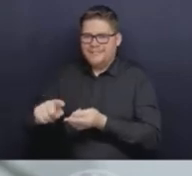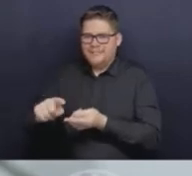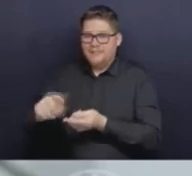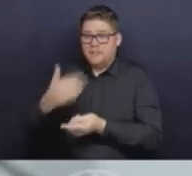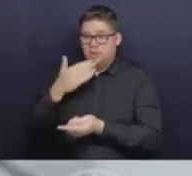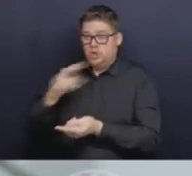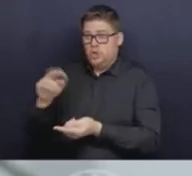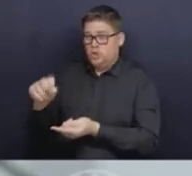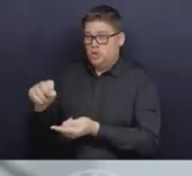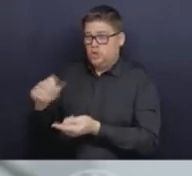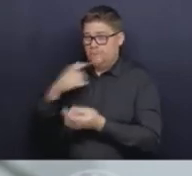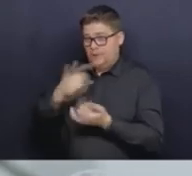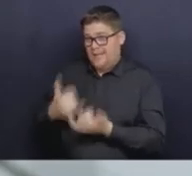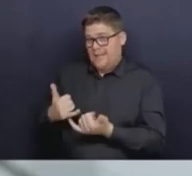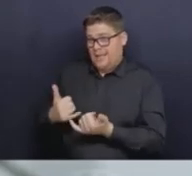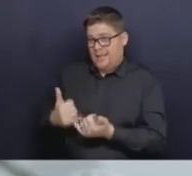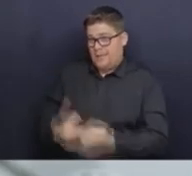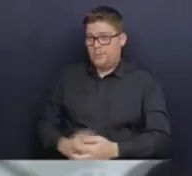you talk to the impacts.